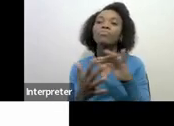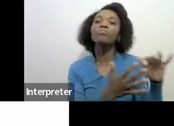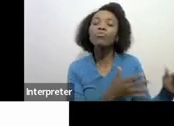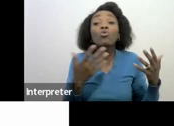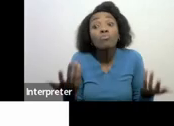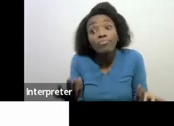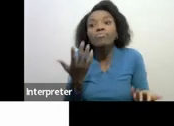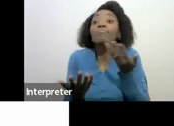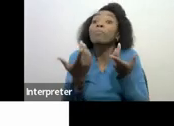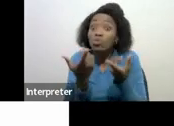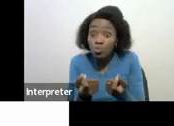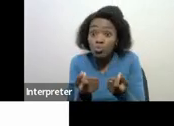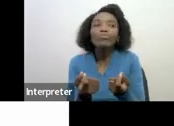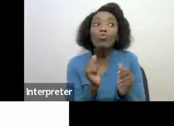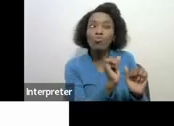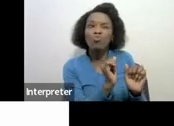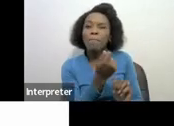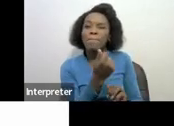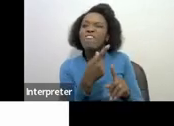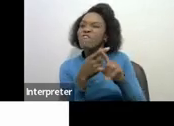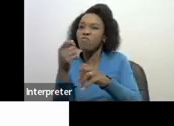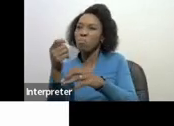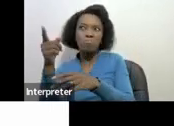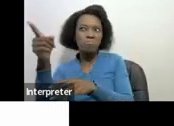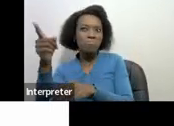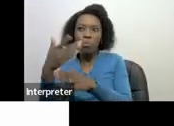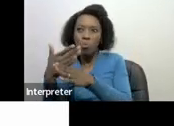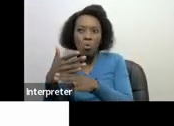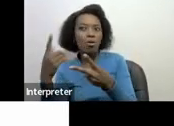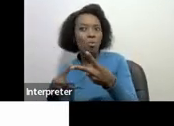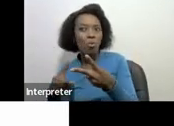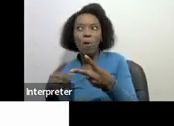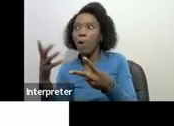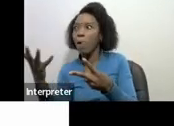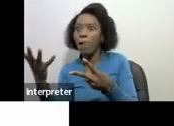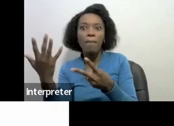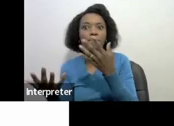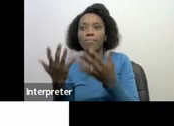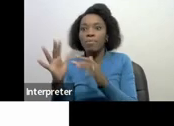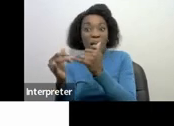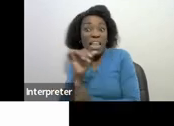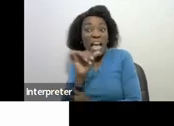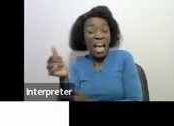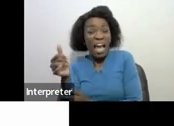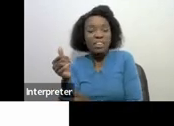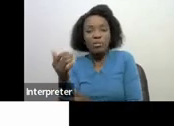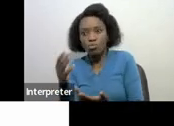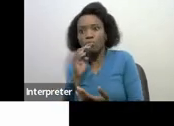that there is no money from either of the third parties that we would have appointed